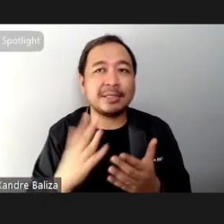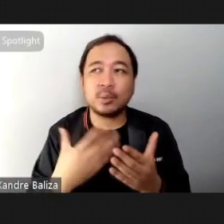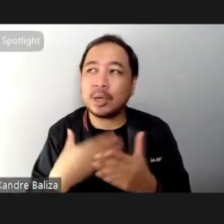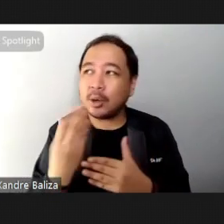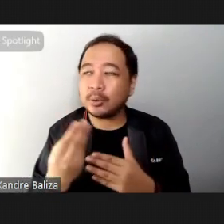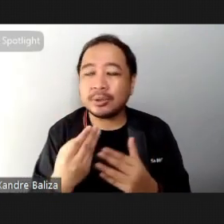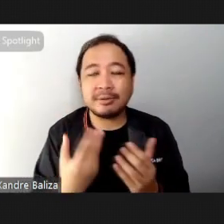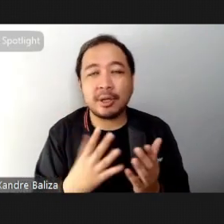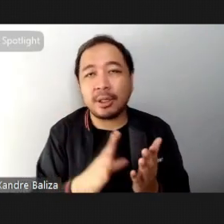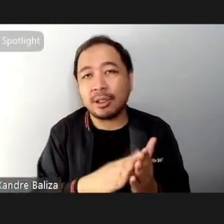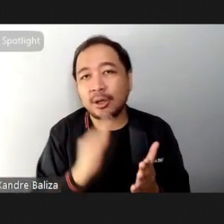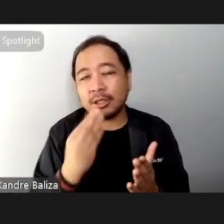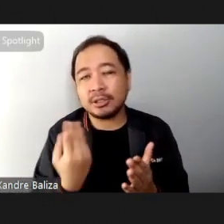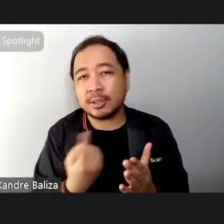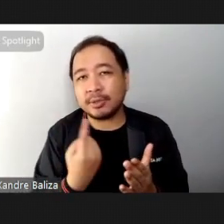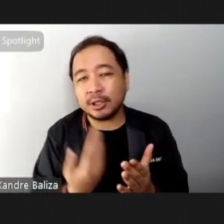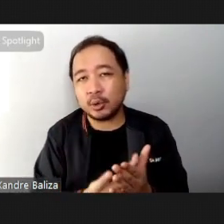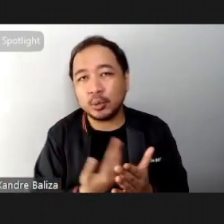something new and also